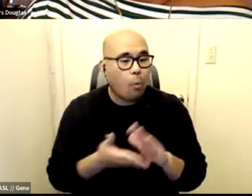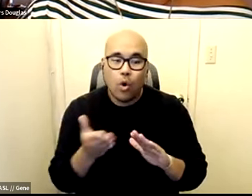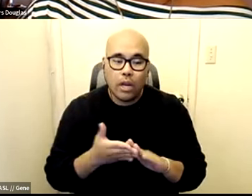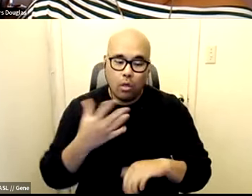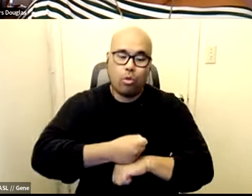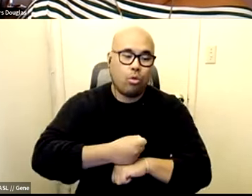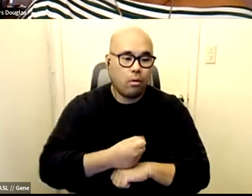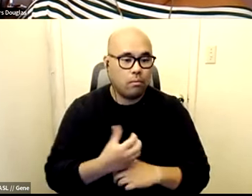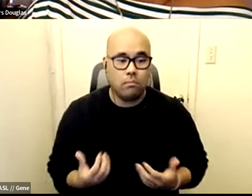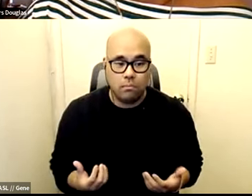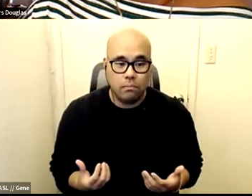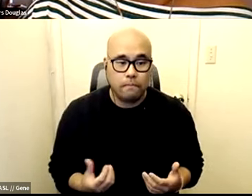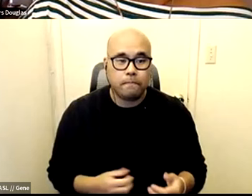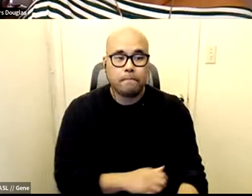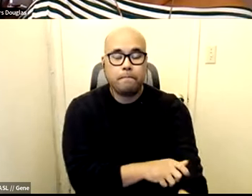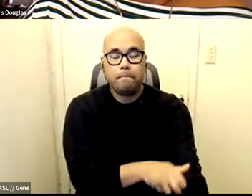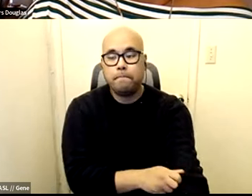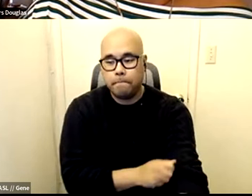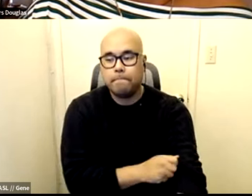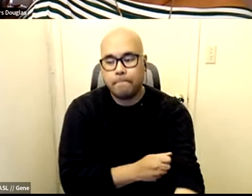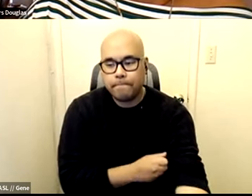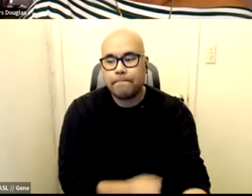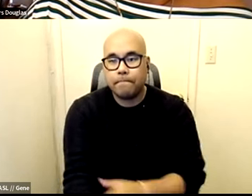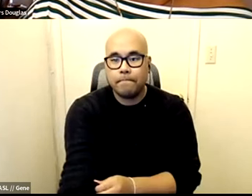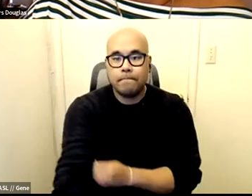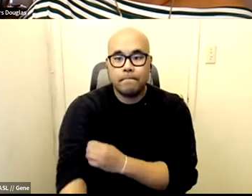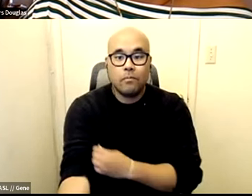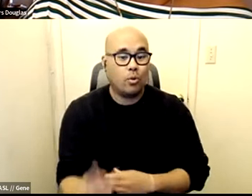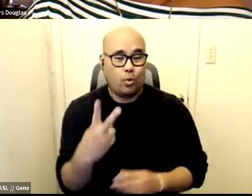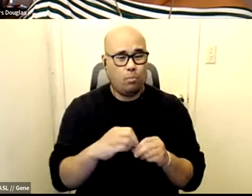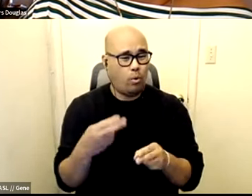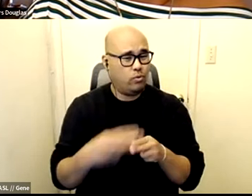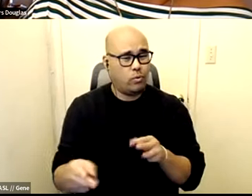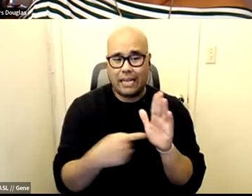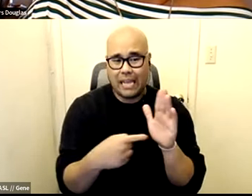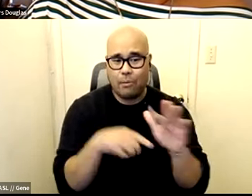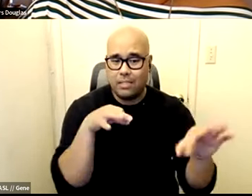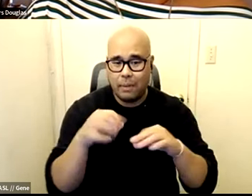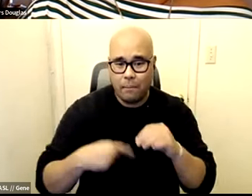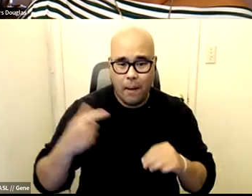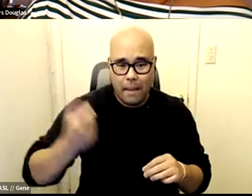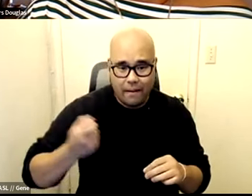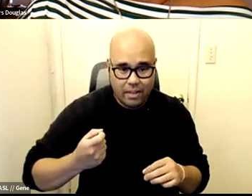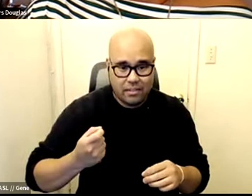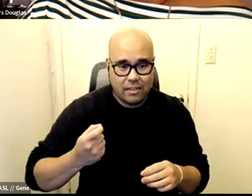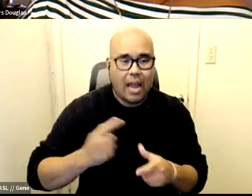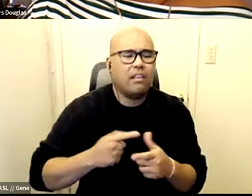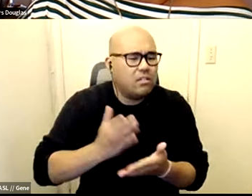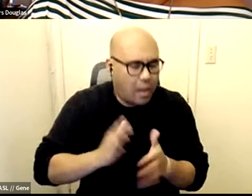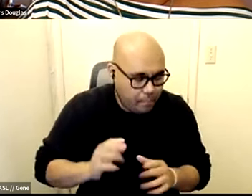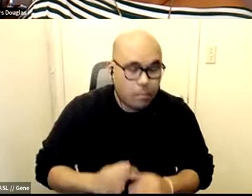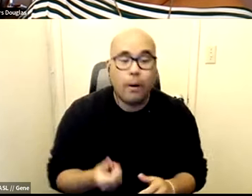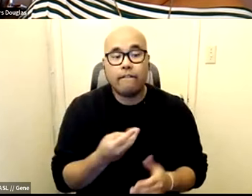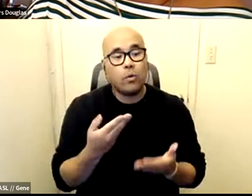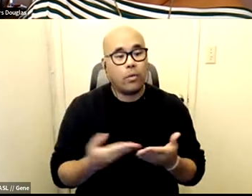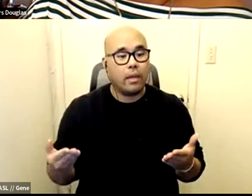um so and then i guess i'll just give like two other quick examples about benefits and then i'll i'll stop but um a couple of